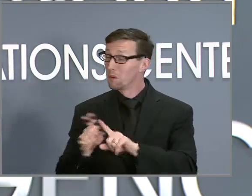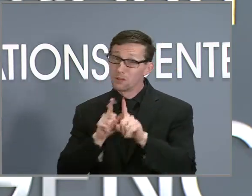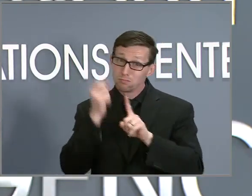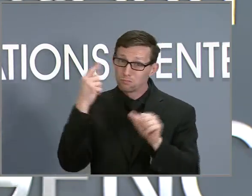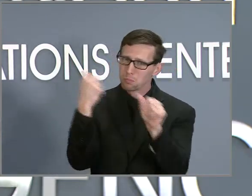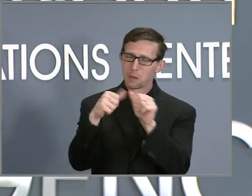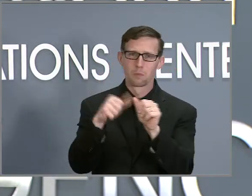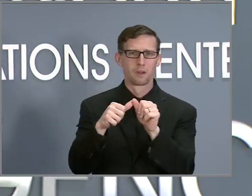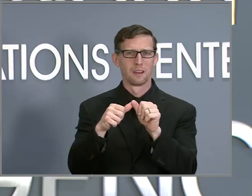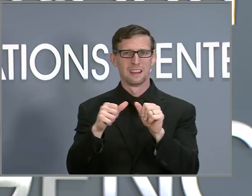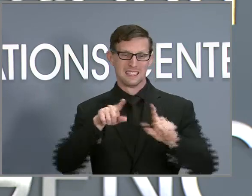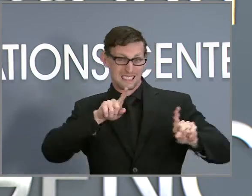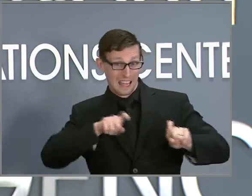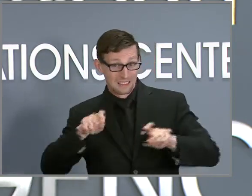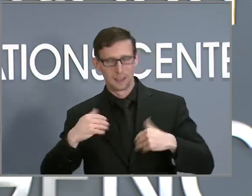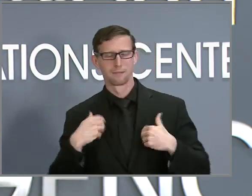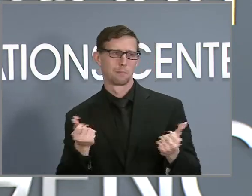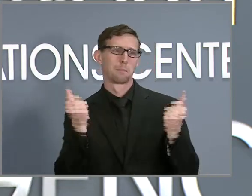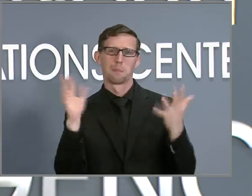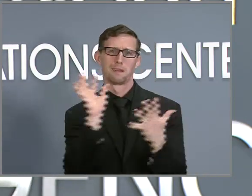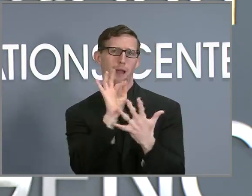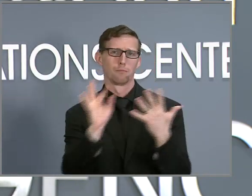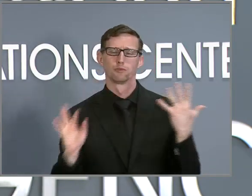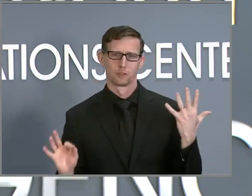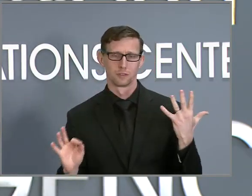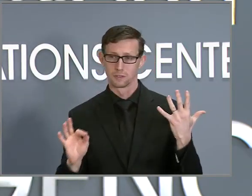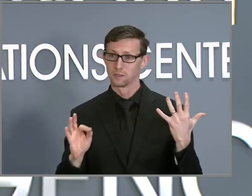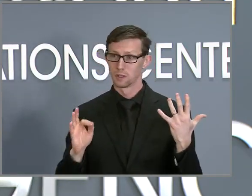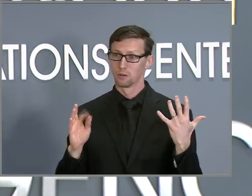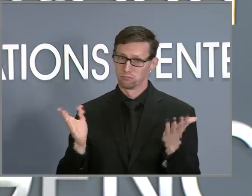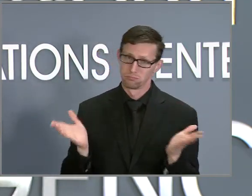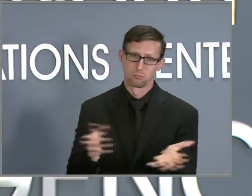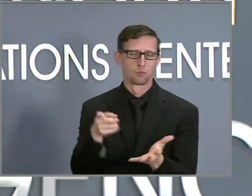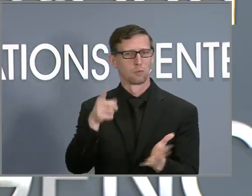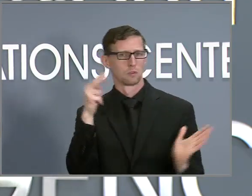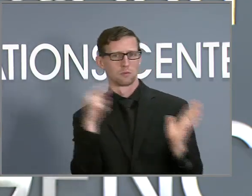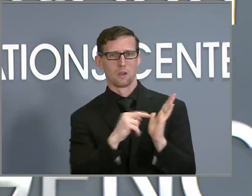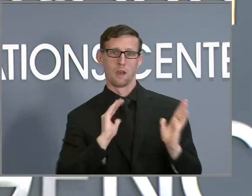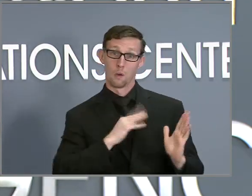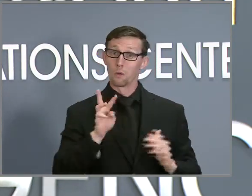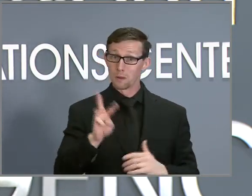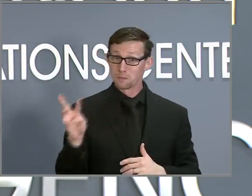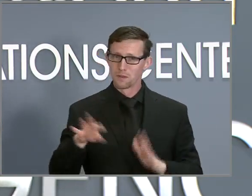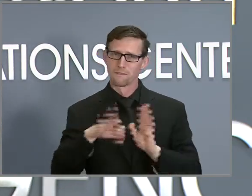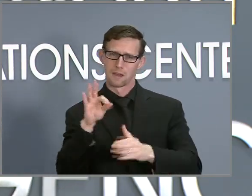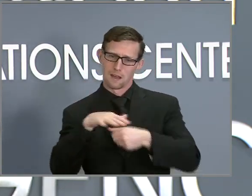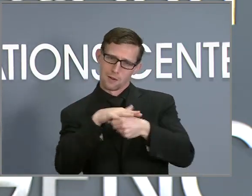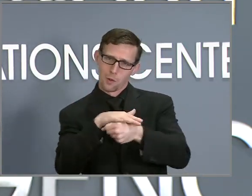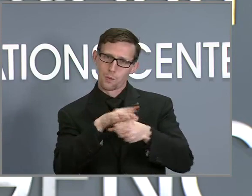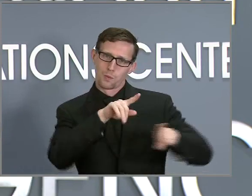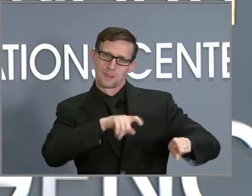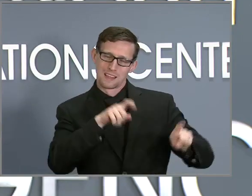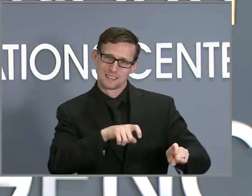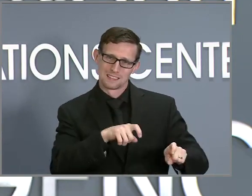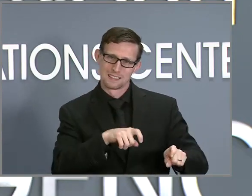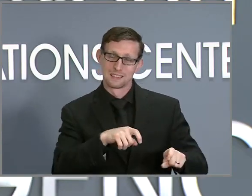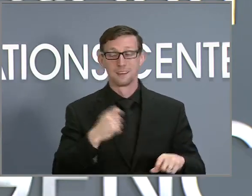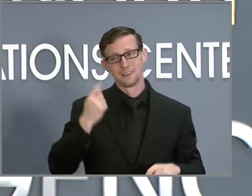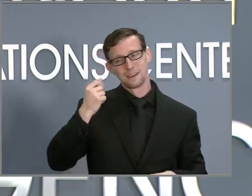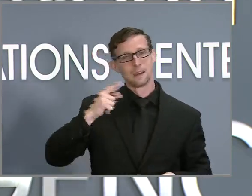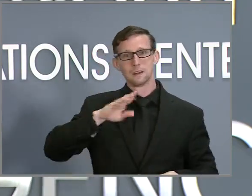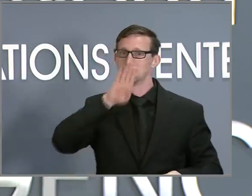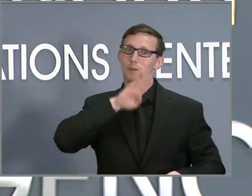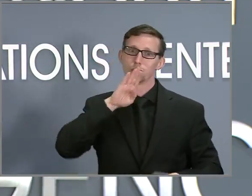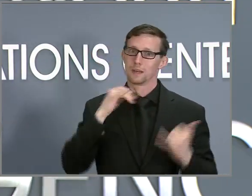And so folks need to make sure they're going onto our website to try to locate those options. You recognize that this is frustrating during these record high